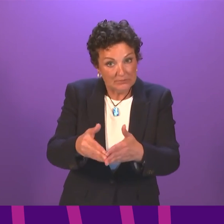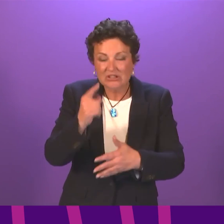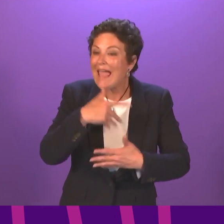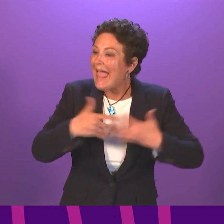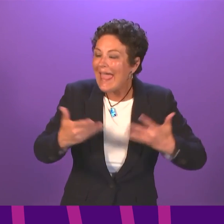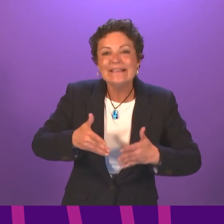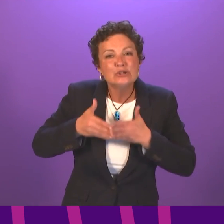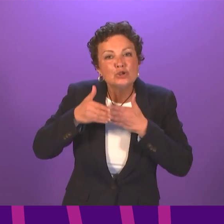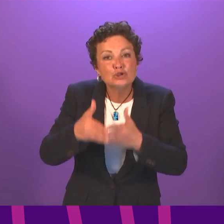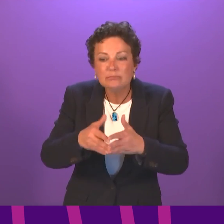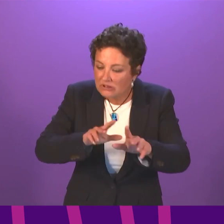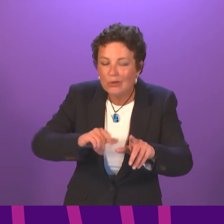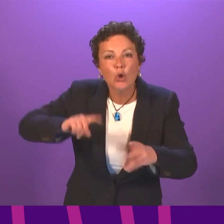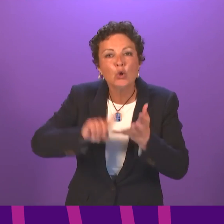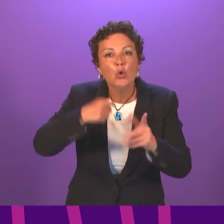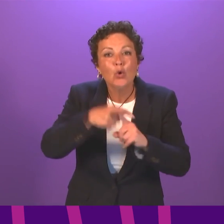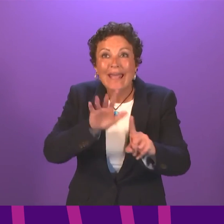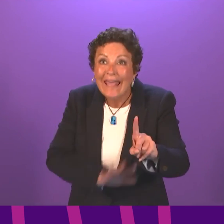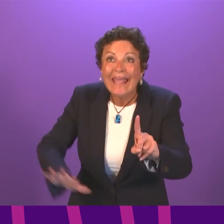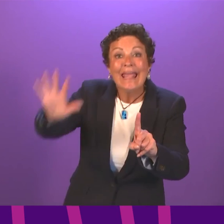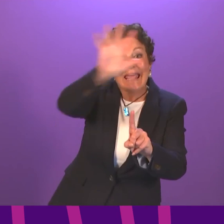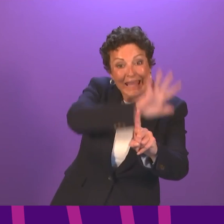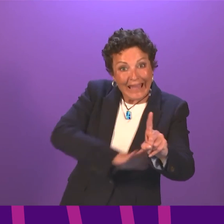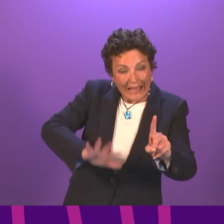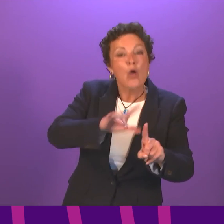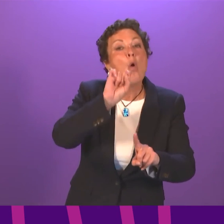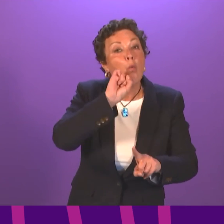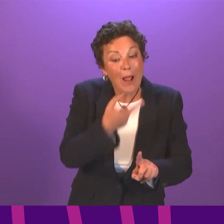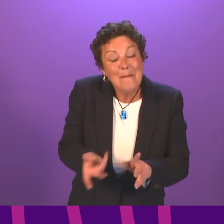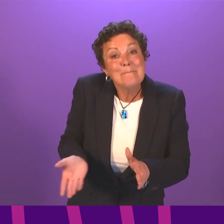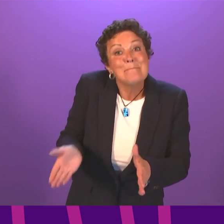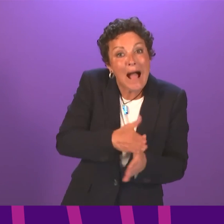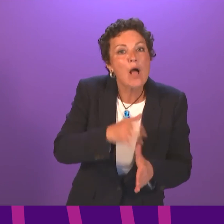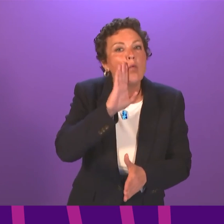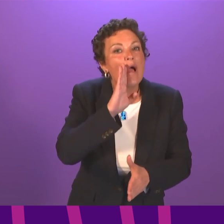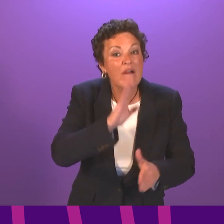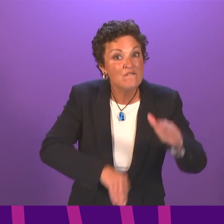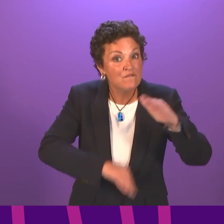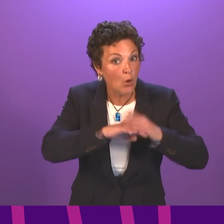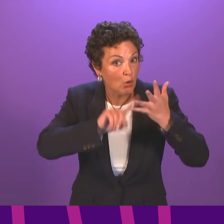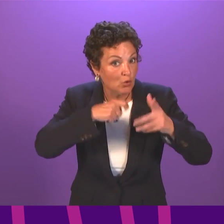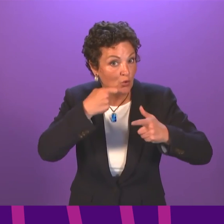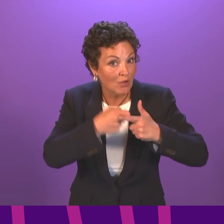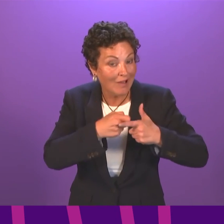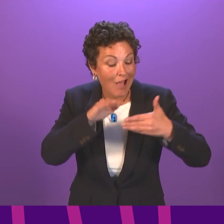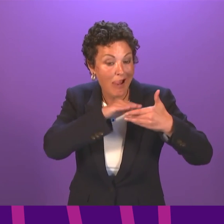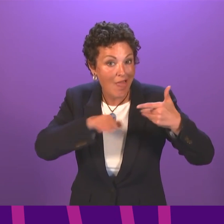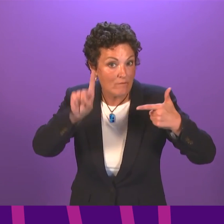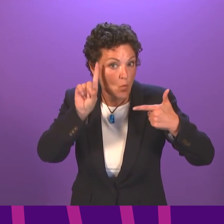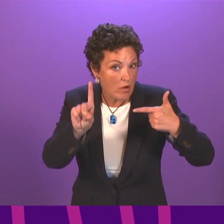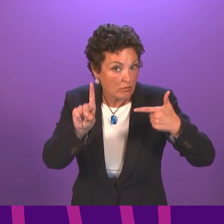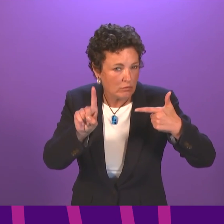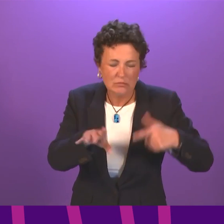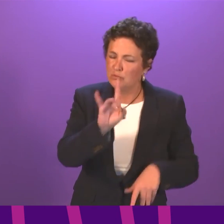cruises will restart when the country as a whole is in level one of our levels of protection. But why not